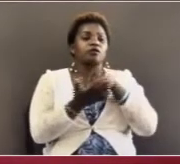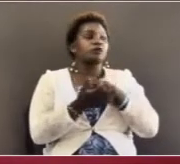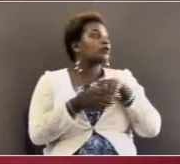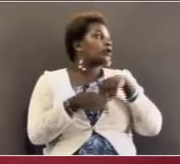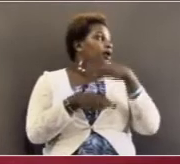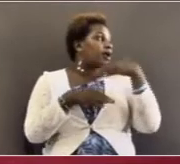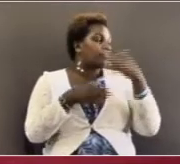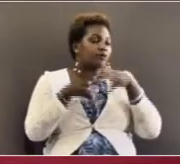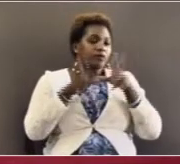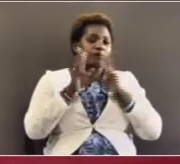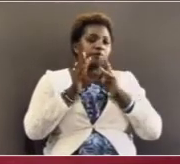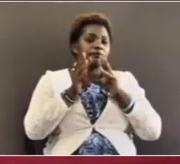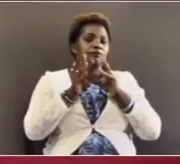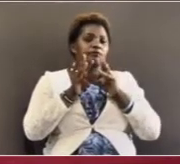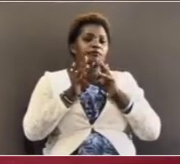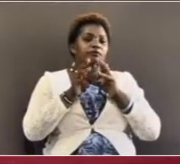in every way